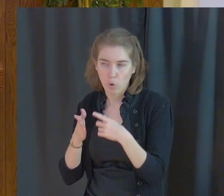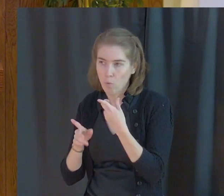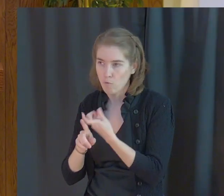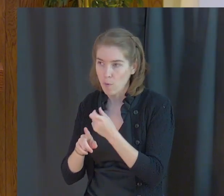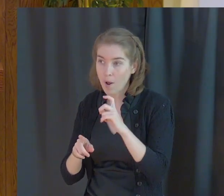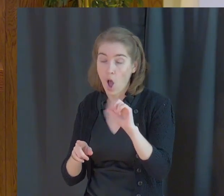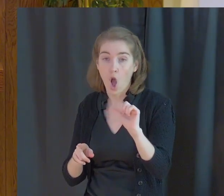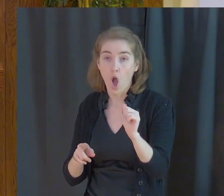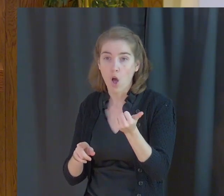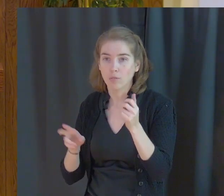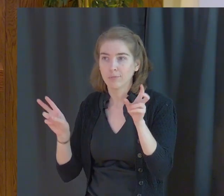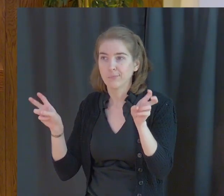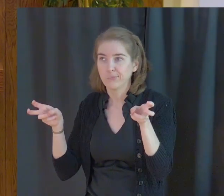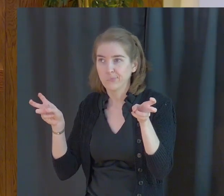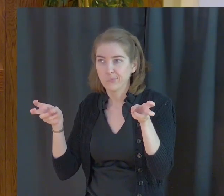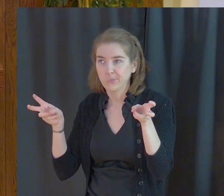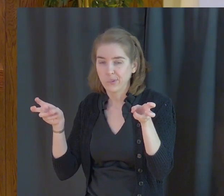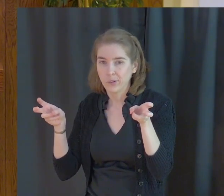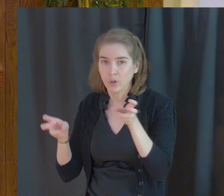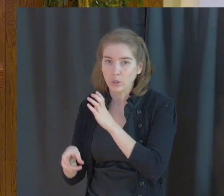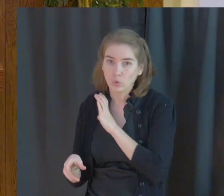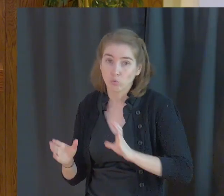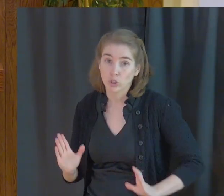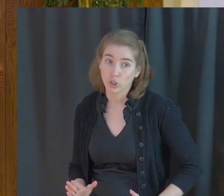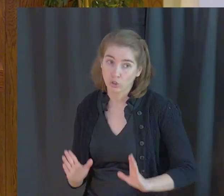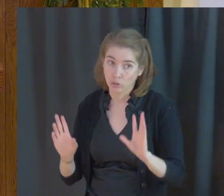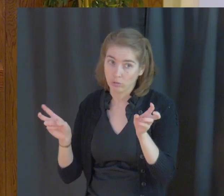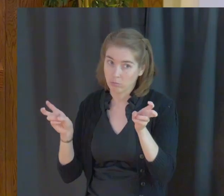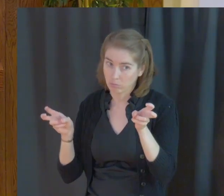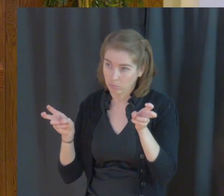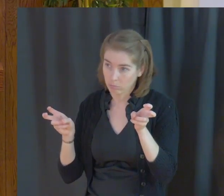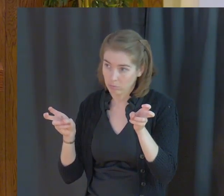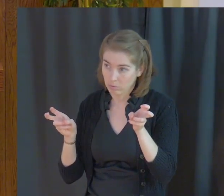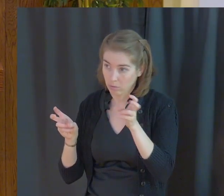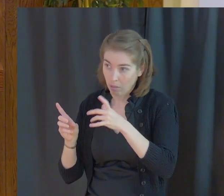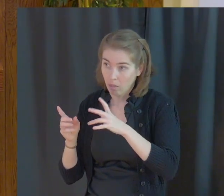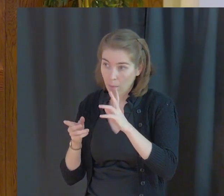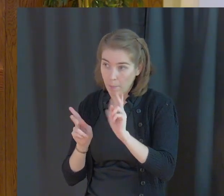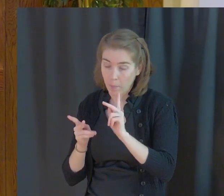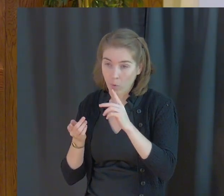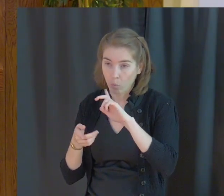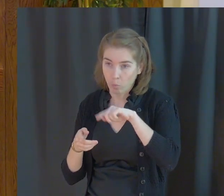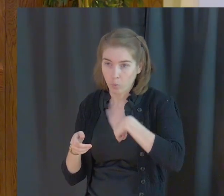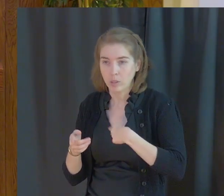other so-called Christians around us that we associate with.